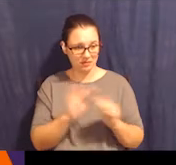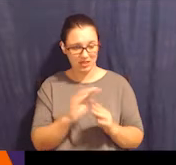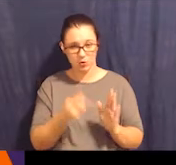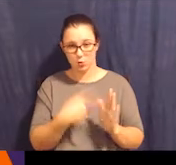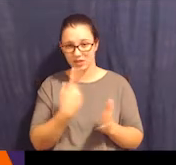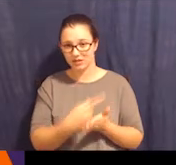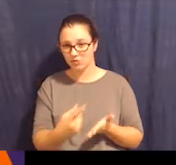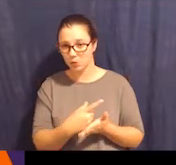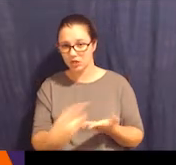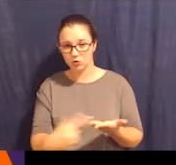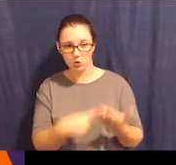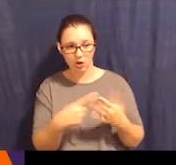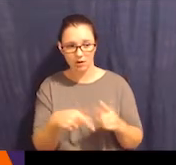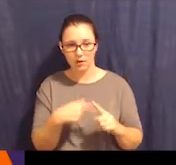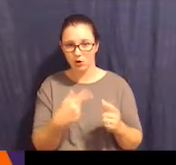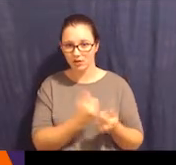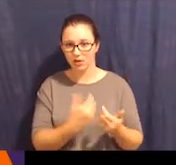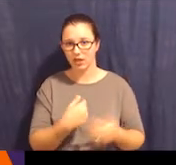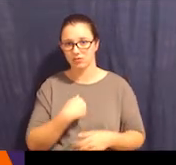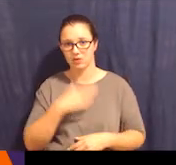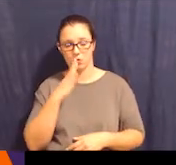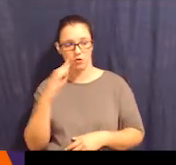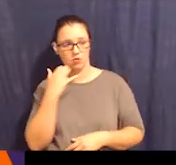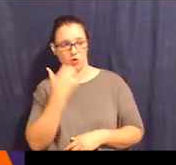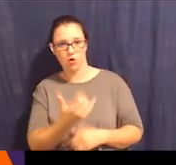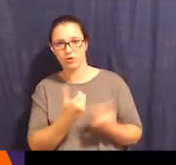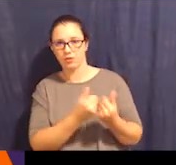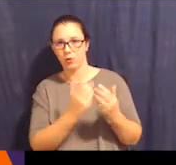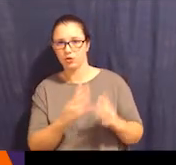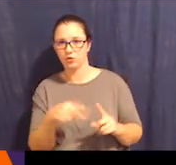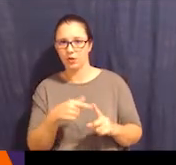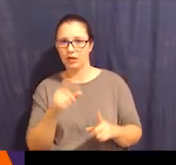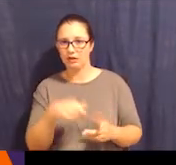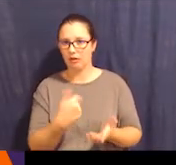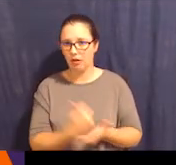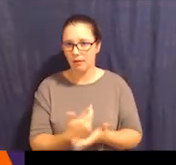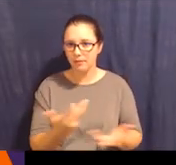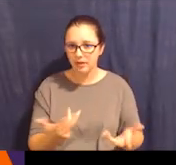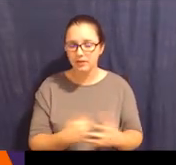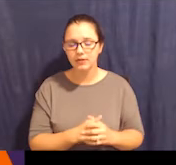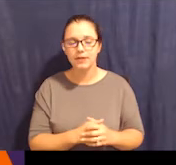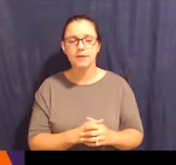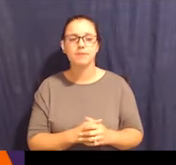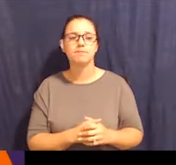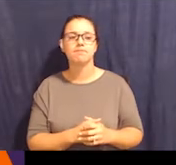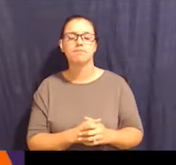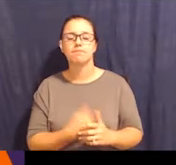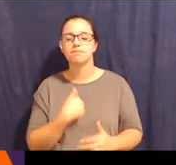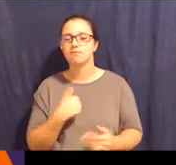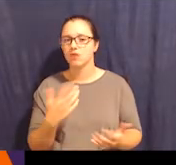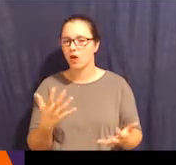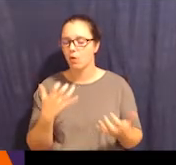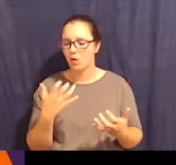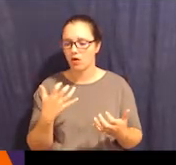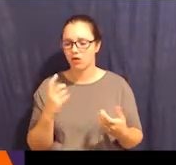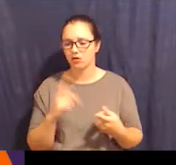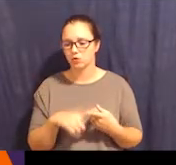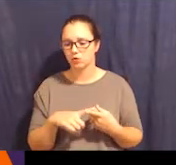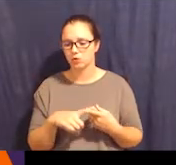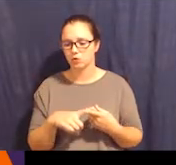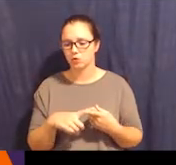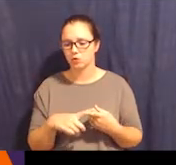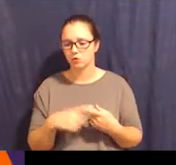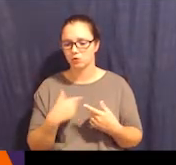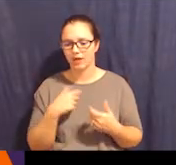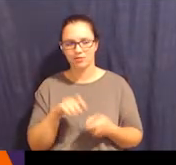whenever I need help? Would I like to have specific maybe days a week that mom comes to visit me at my apartment